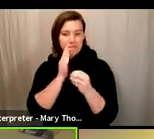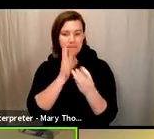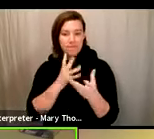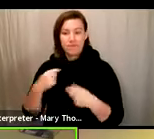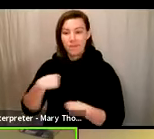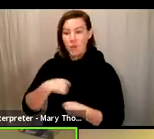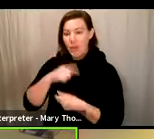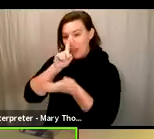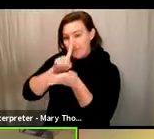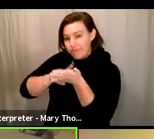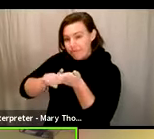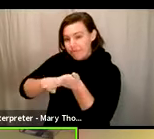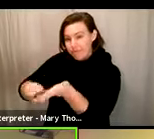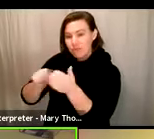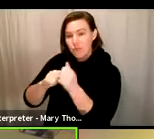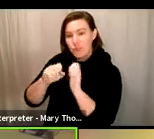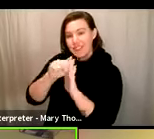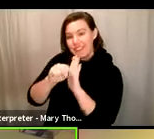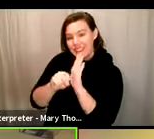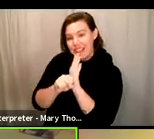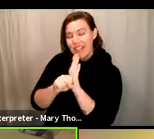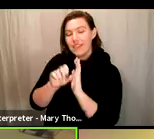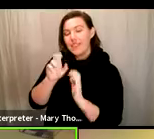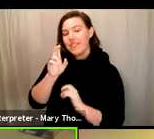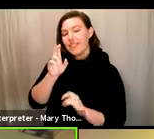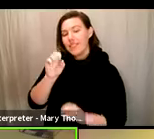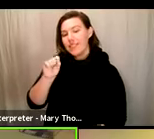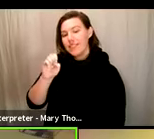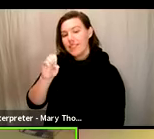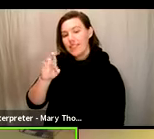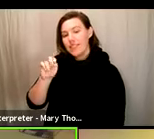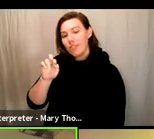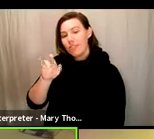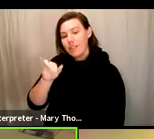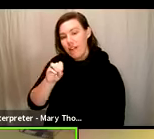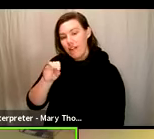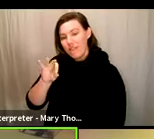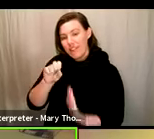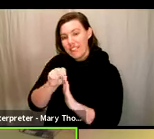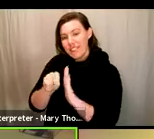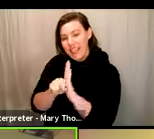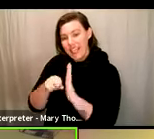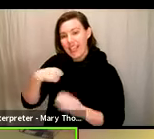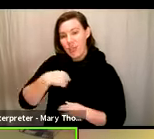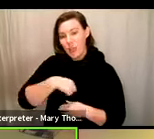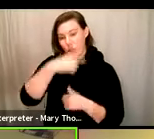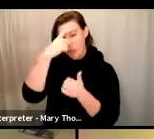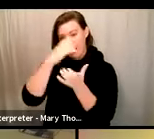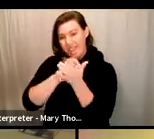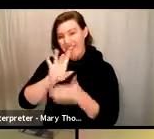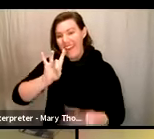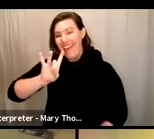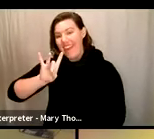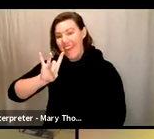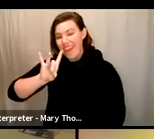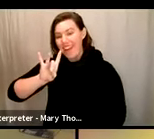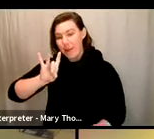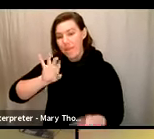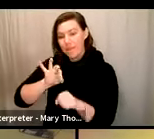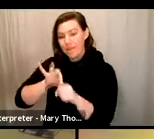Secretary of State partners and that office, we believe that eight ballots may have been fraudulently returned for deceased voters.